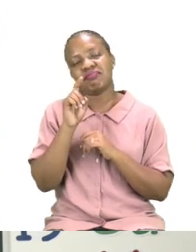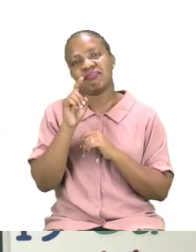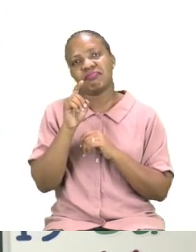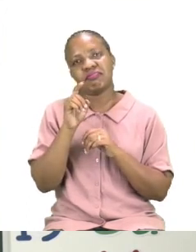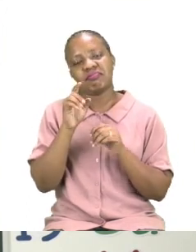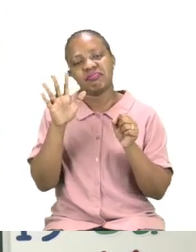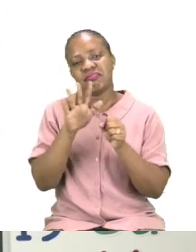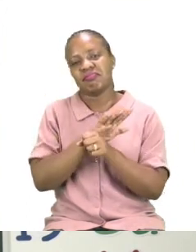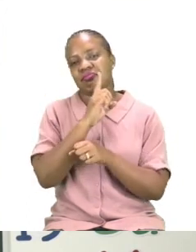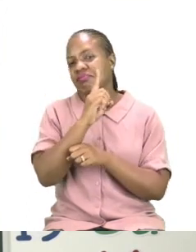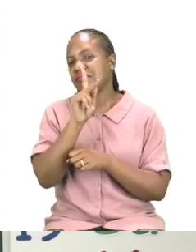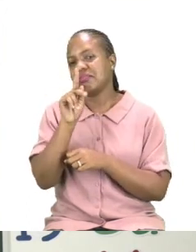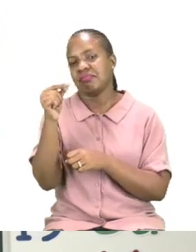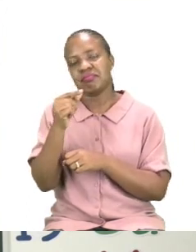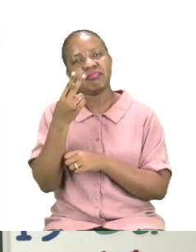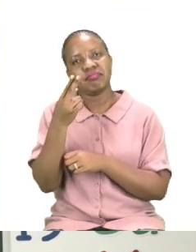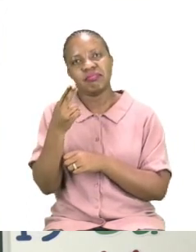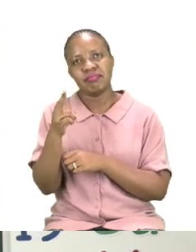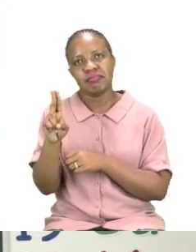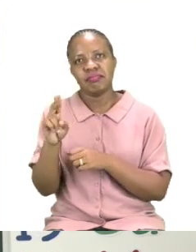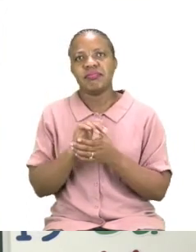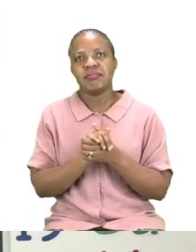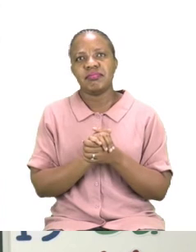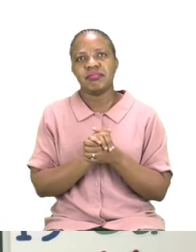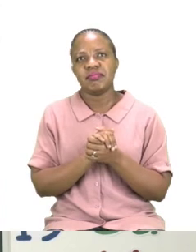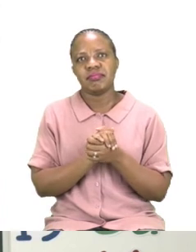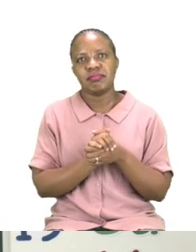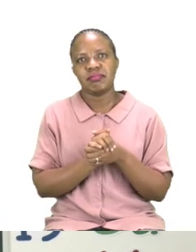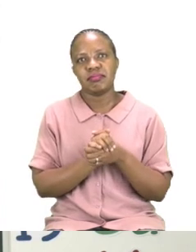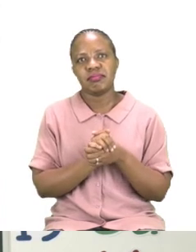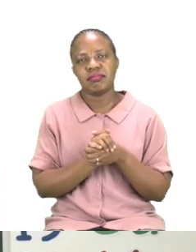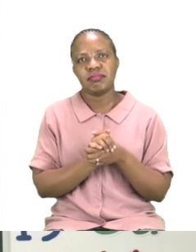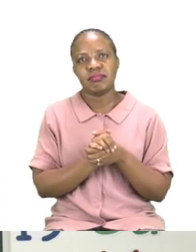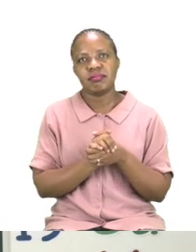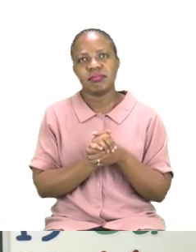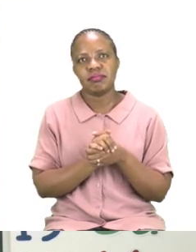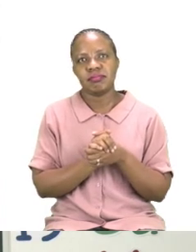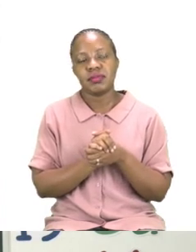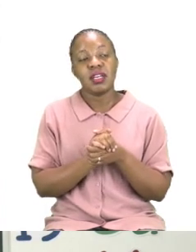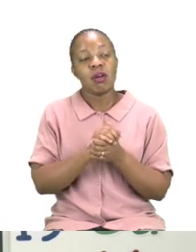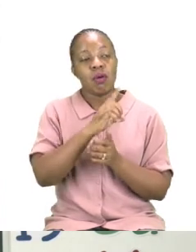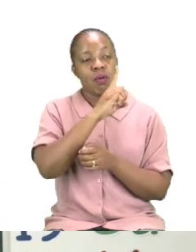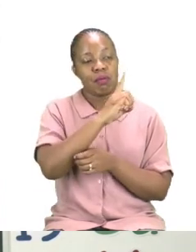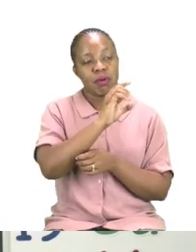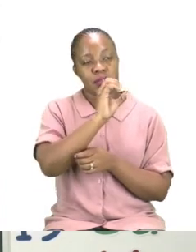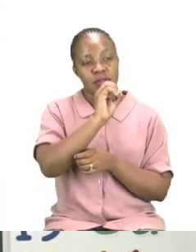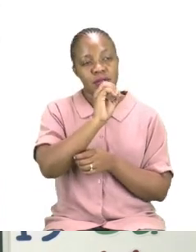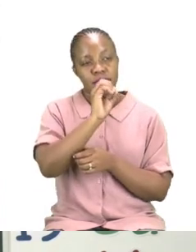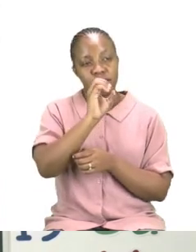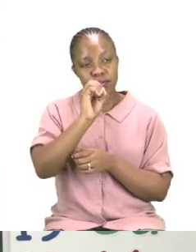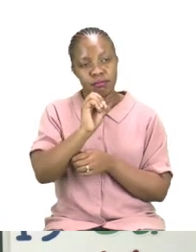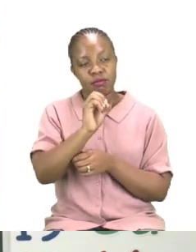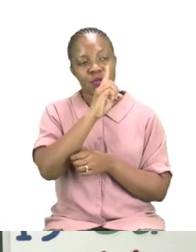they can reach the same level as one kilogram. That is what we mean when we say